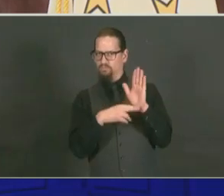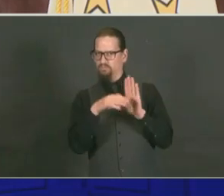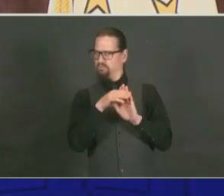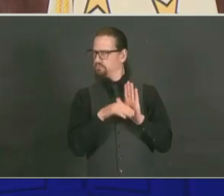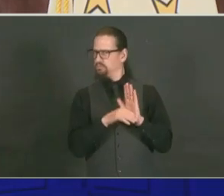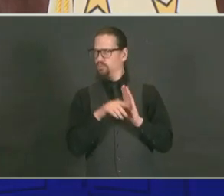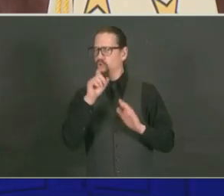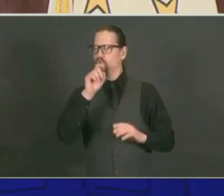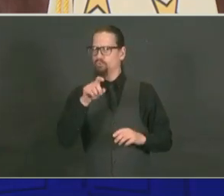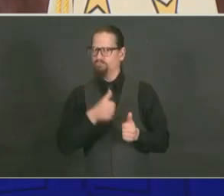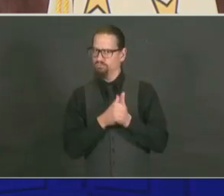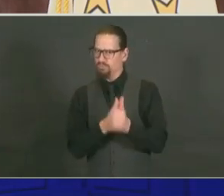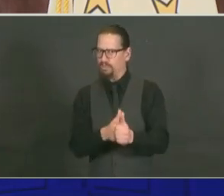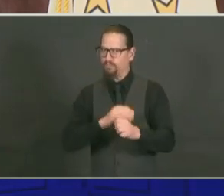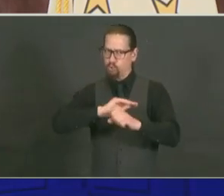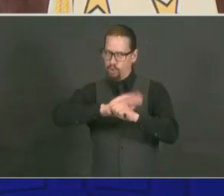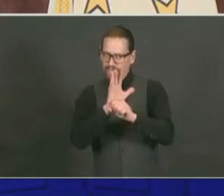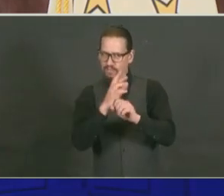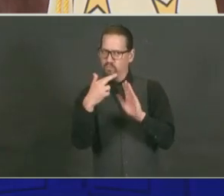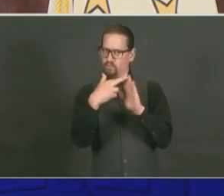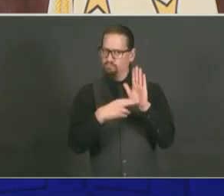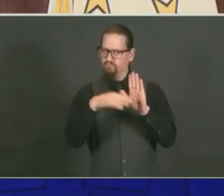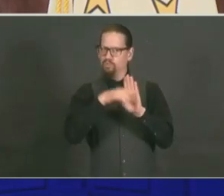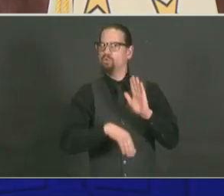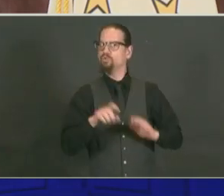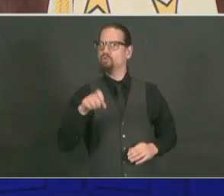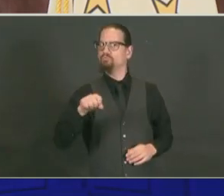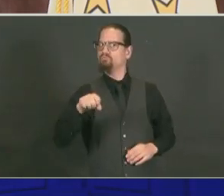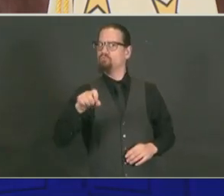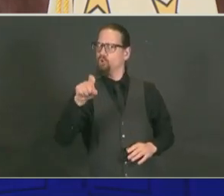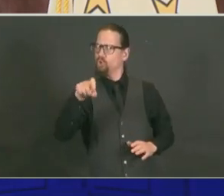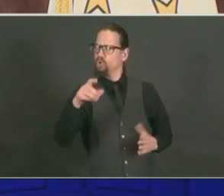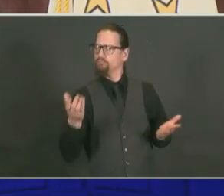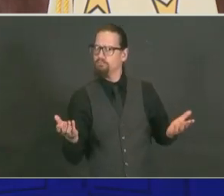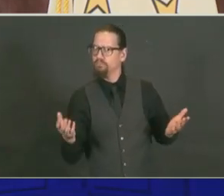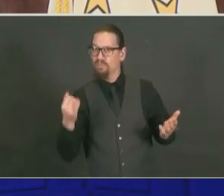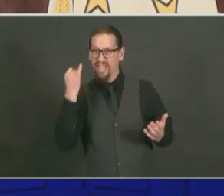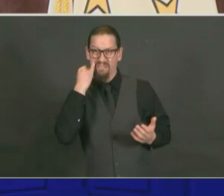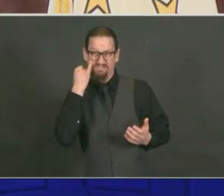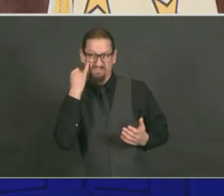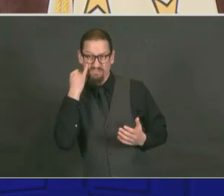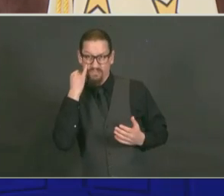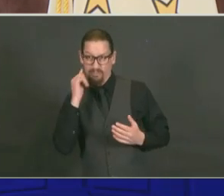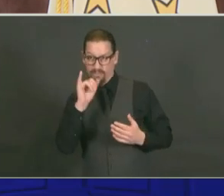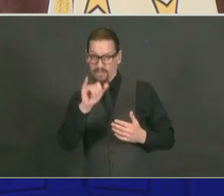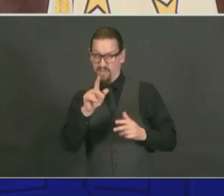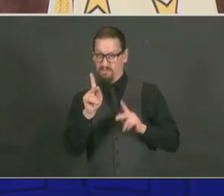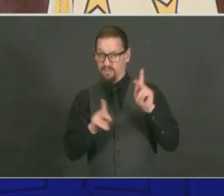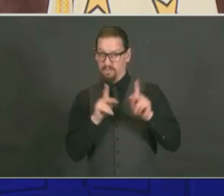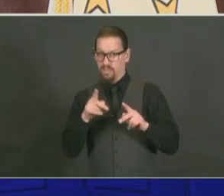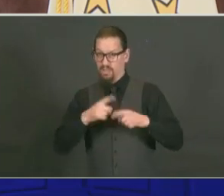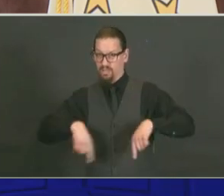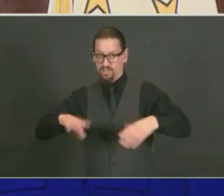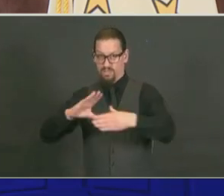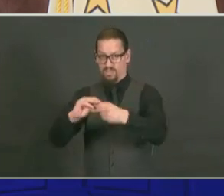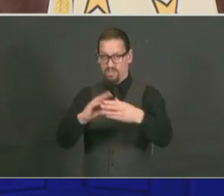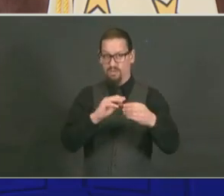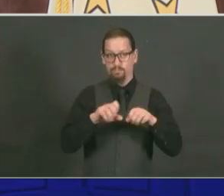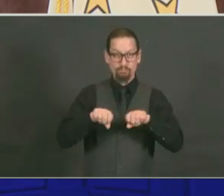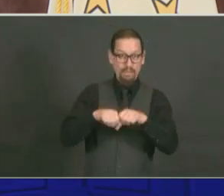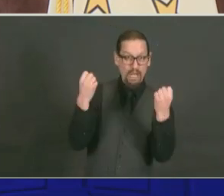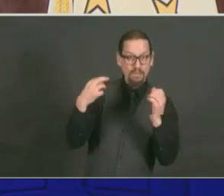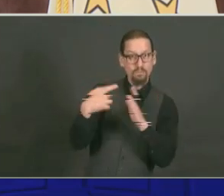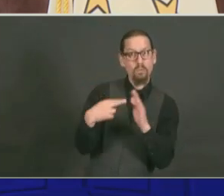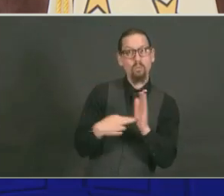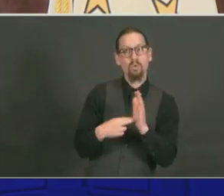If there are allegations of COVID safety protocols, then the Department of Business Regulations will